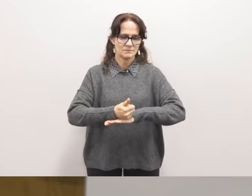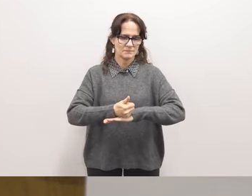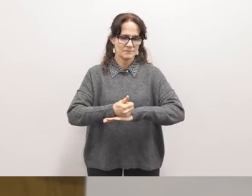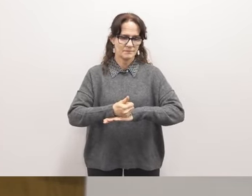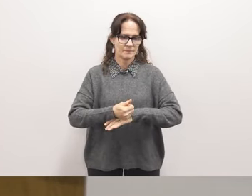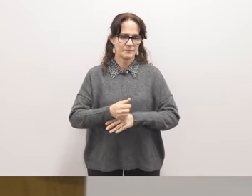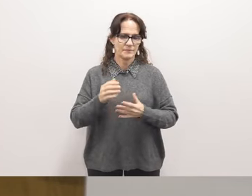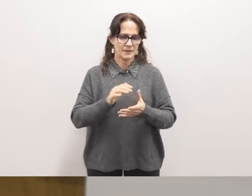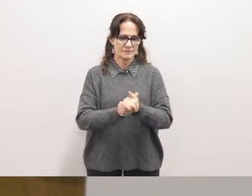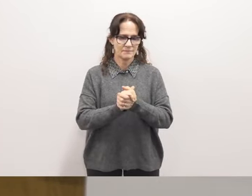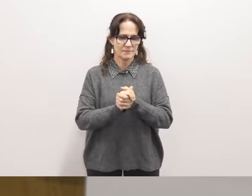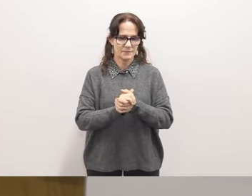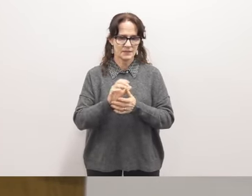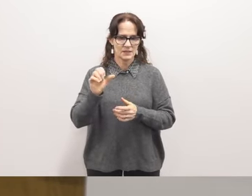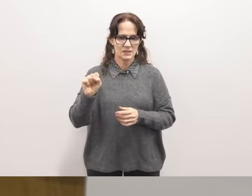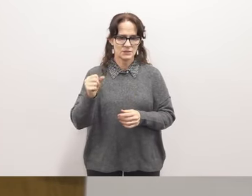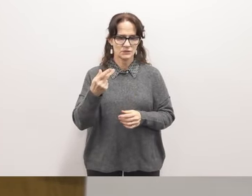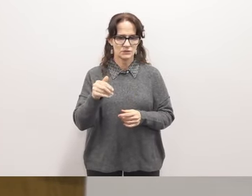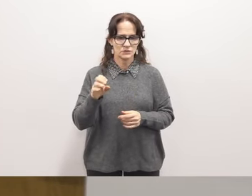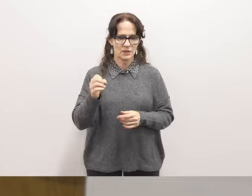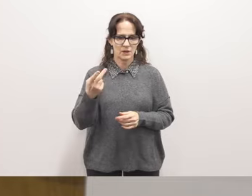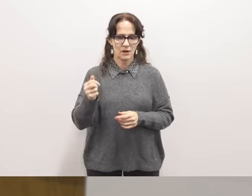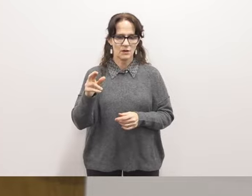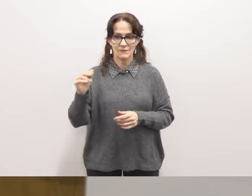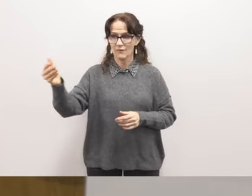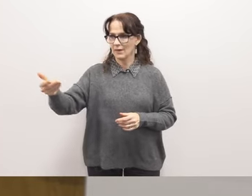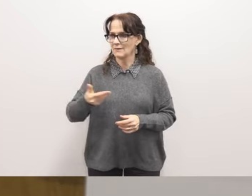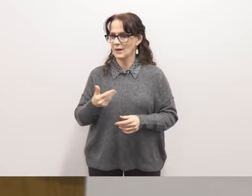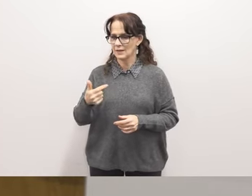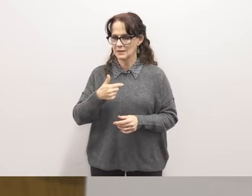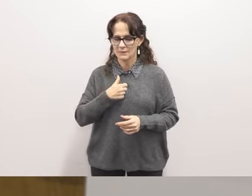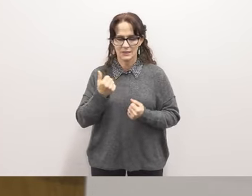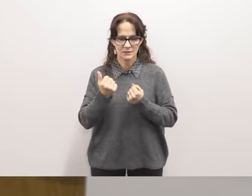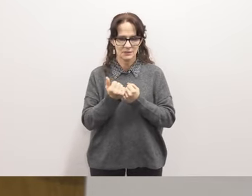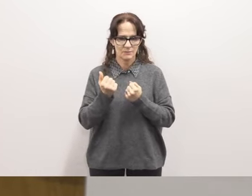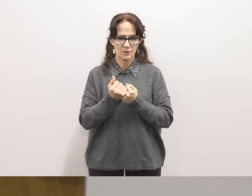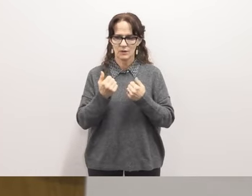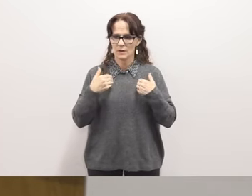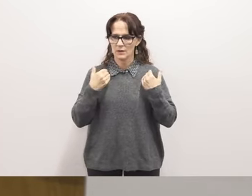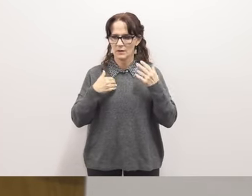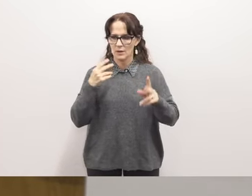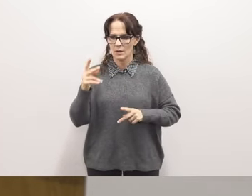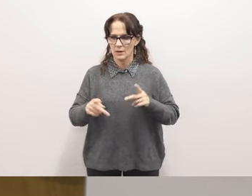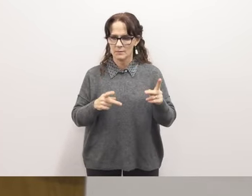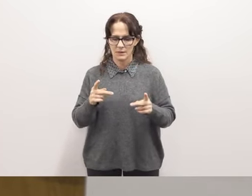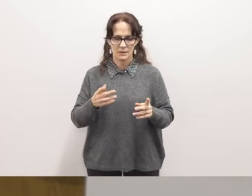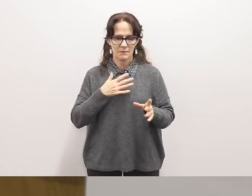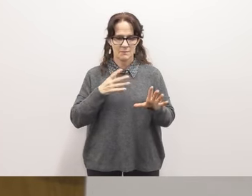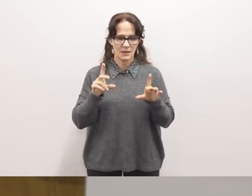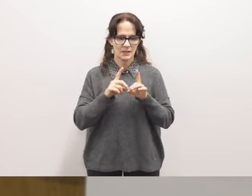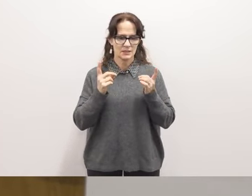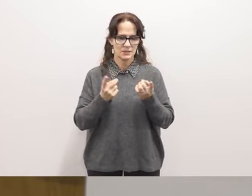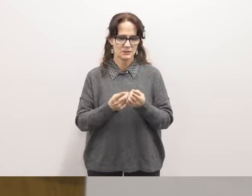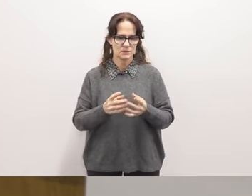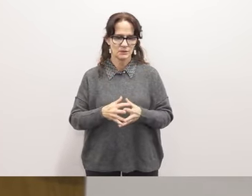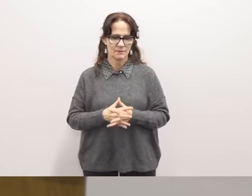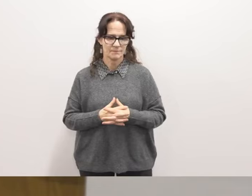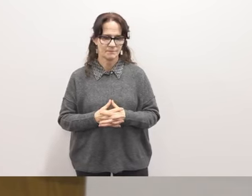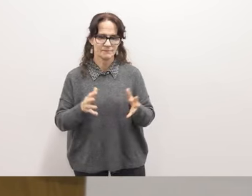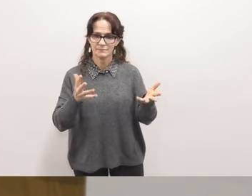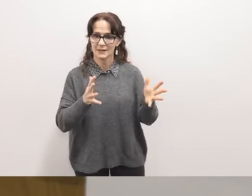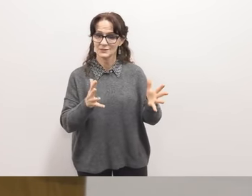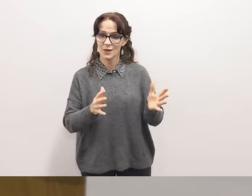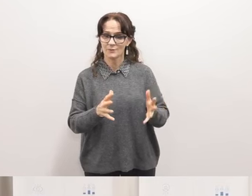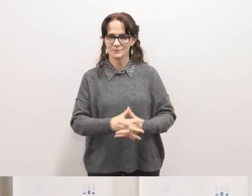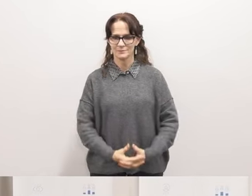and a special shout out to shane hardy for the invitation and uh for his support for young people in my my district that's all